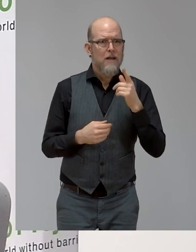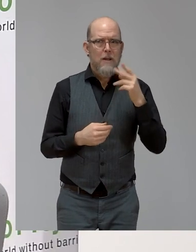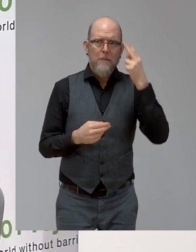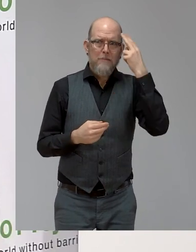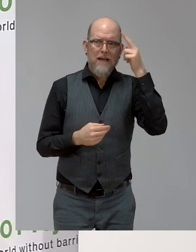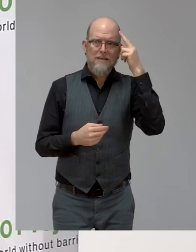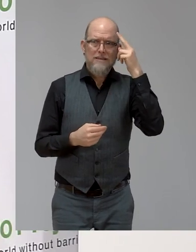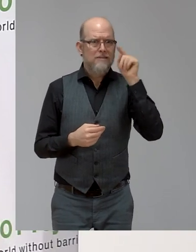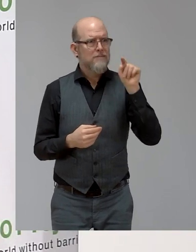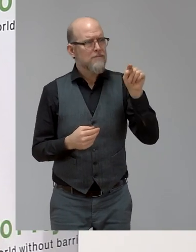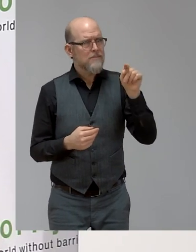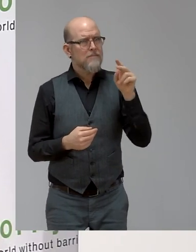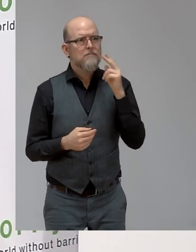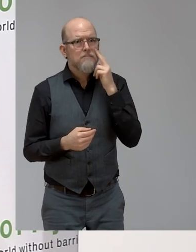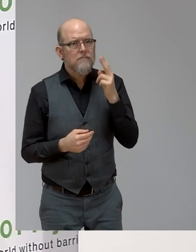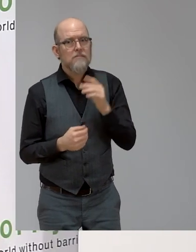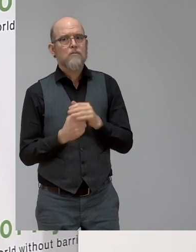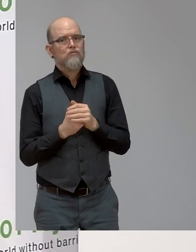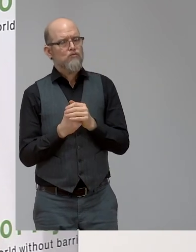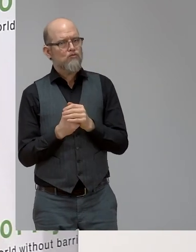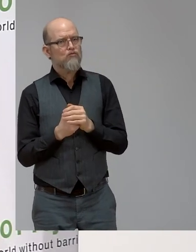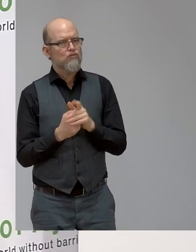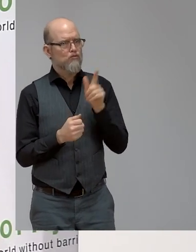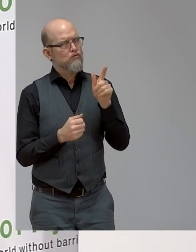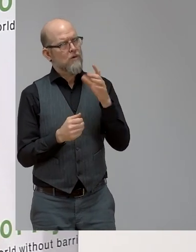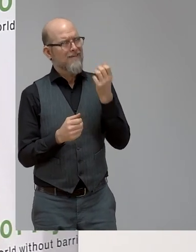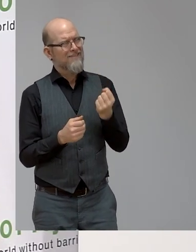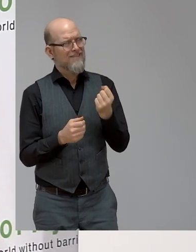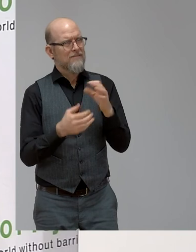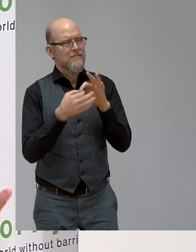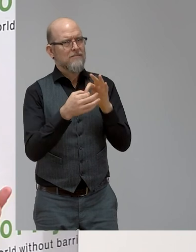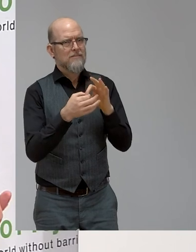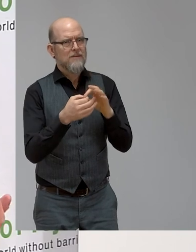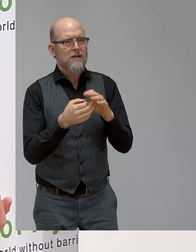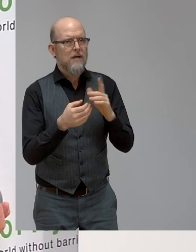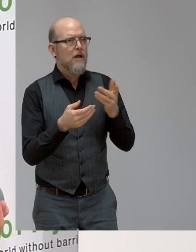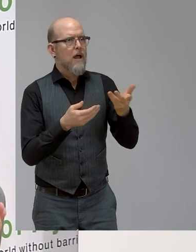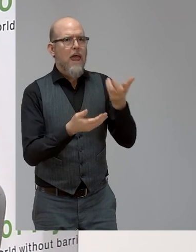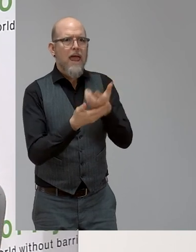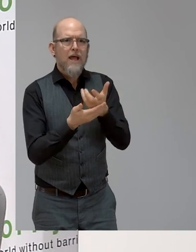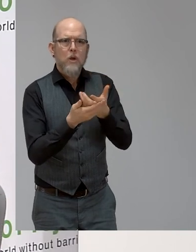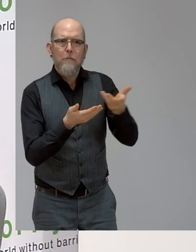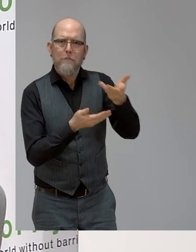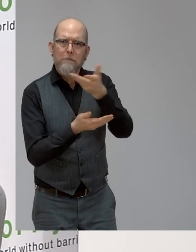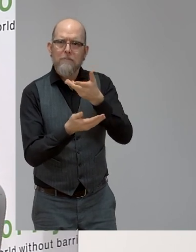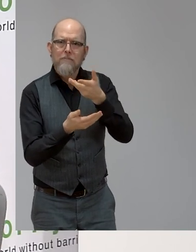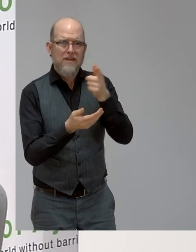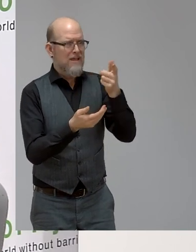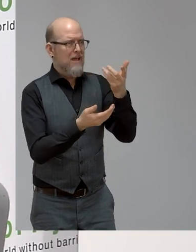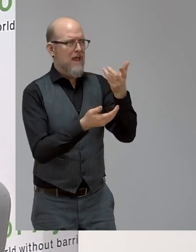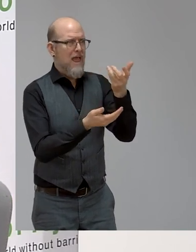Commerce really steps in and really reaches out to the